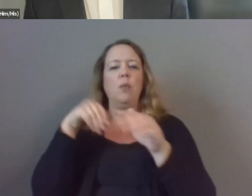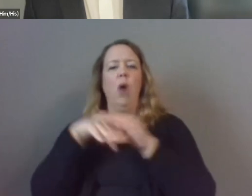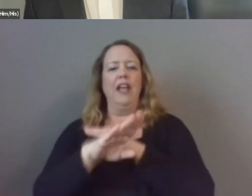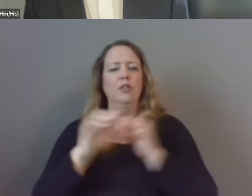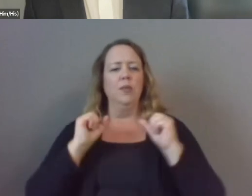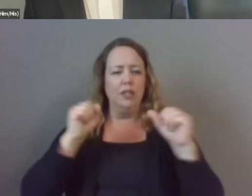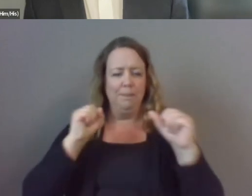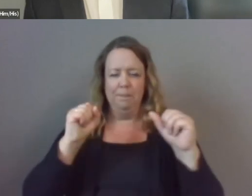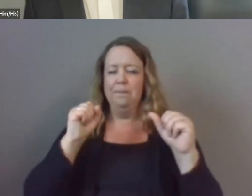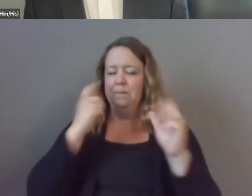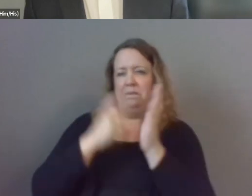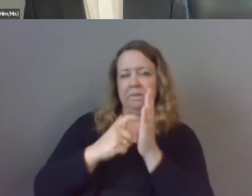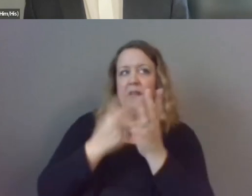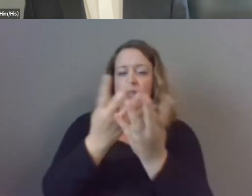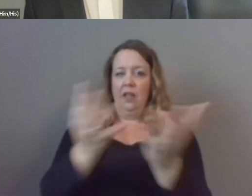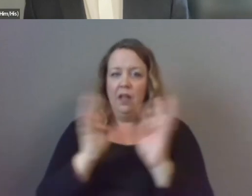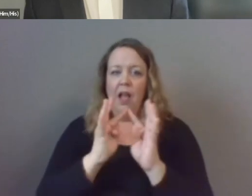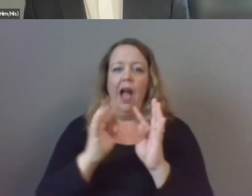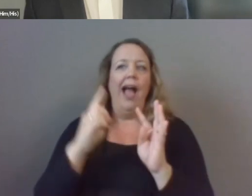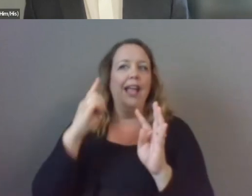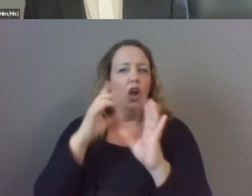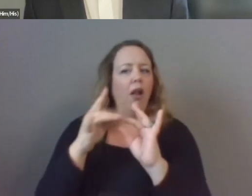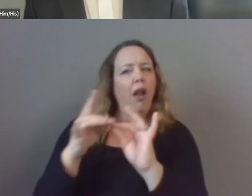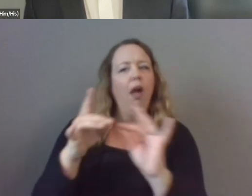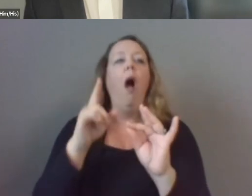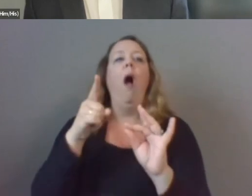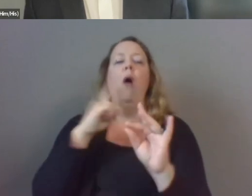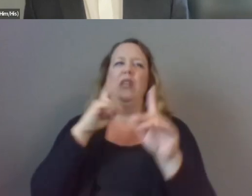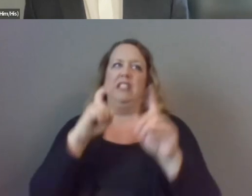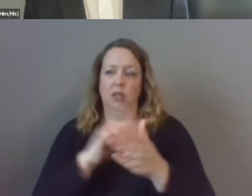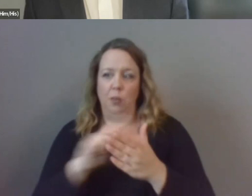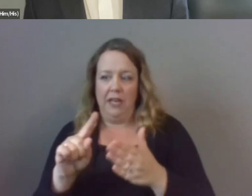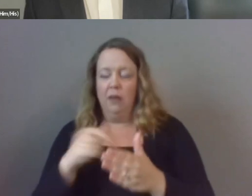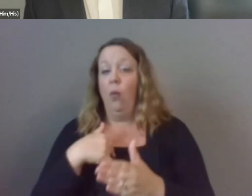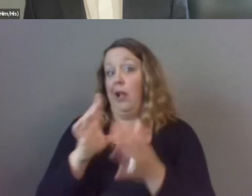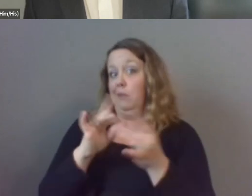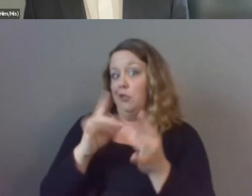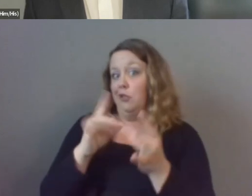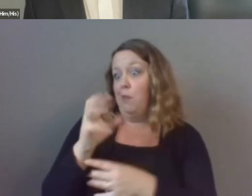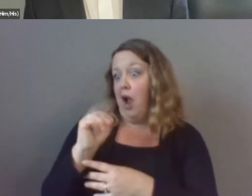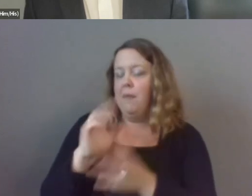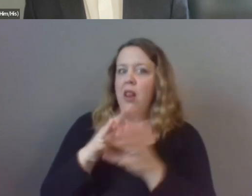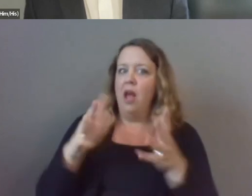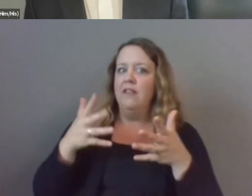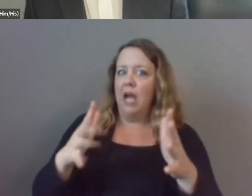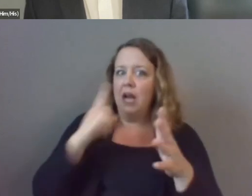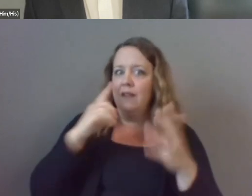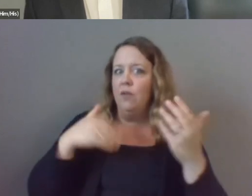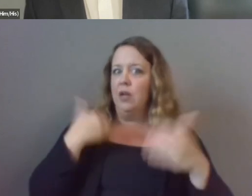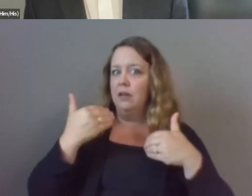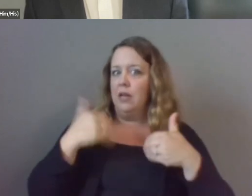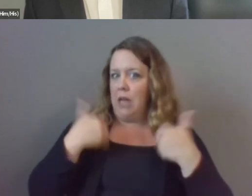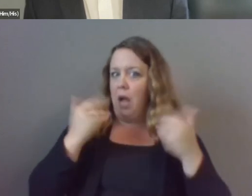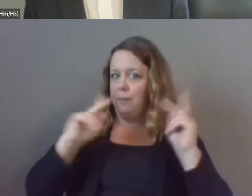of that circle i can hear oh it's testing week or um like mentioned chrome produce a lot of anxiety for our young people uh